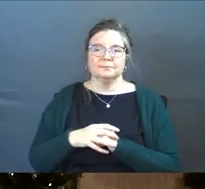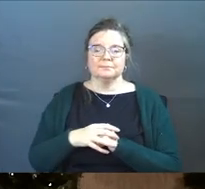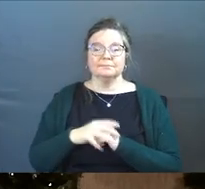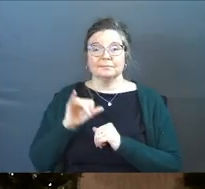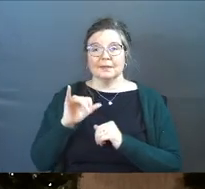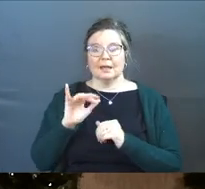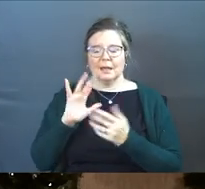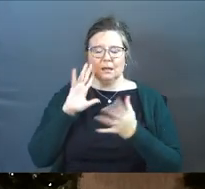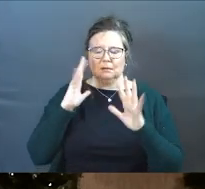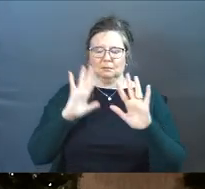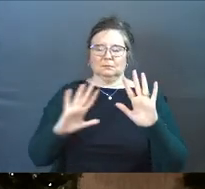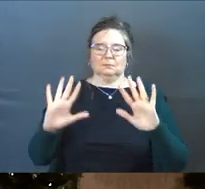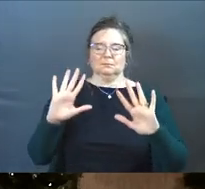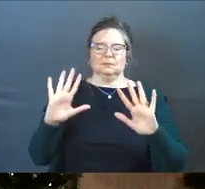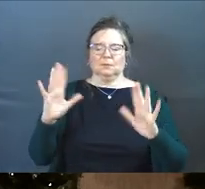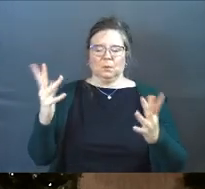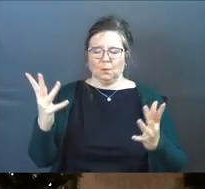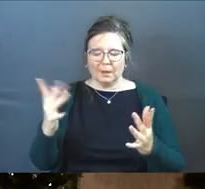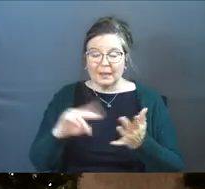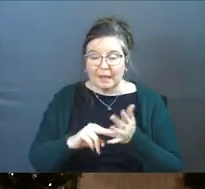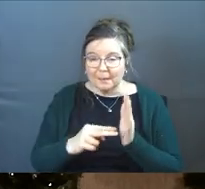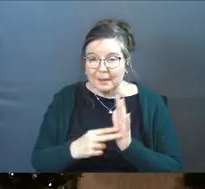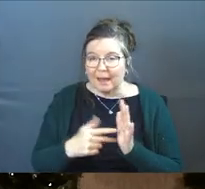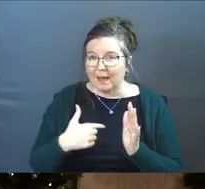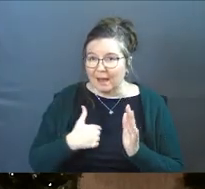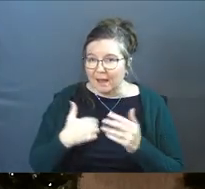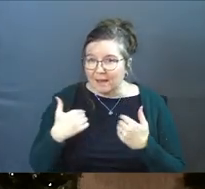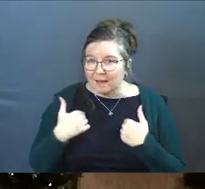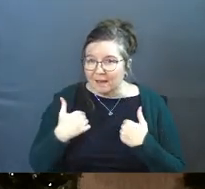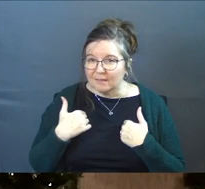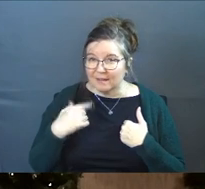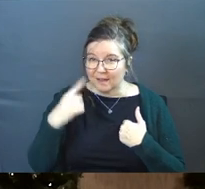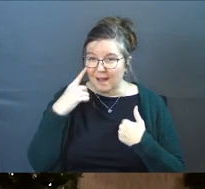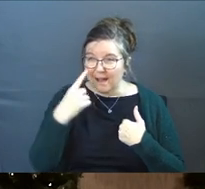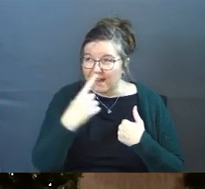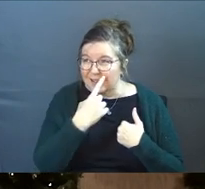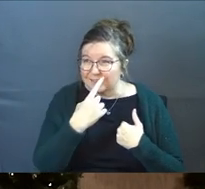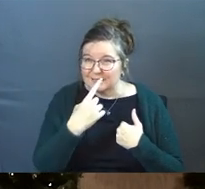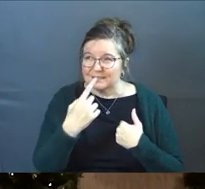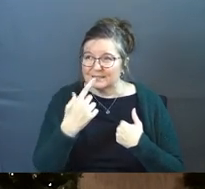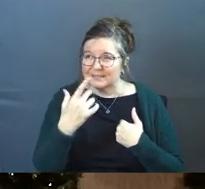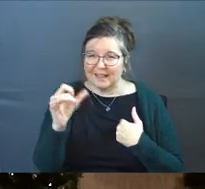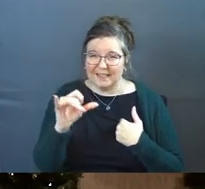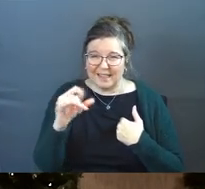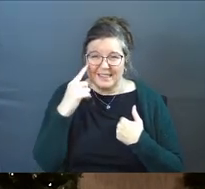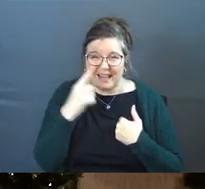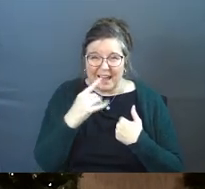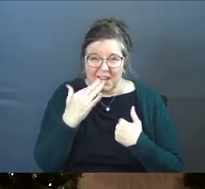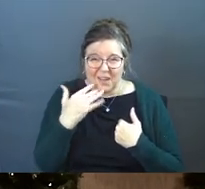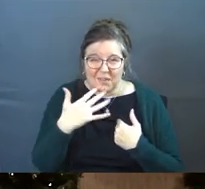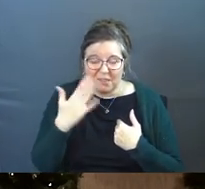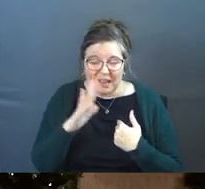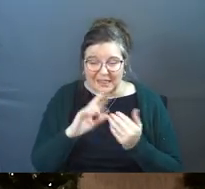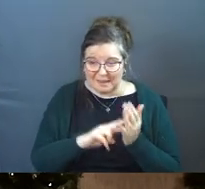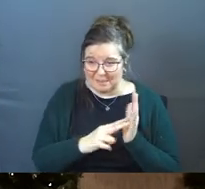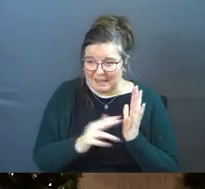That's messing with some of you already. Wait a second. Does that mean I've got eyes, like the eye color of God? Does that mean like I've